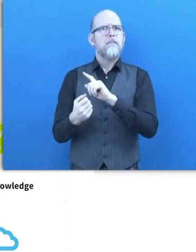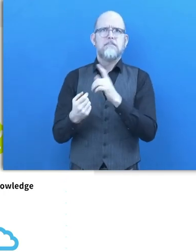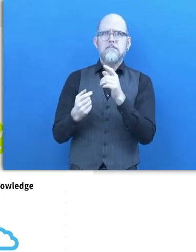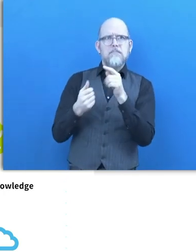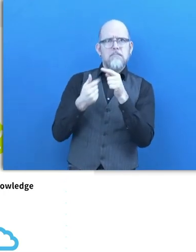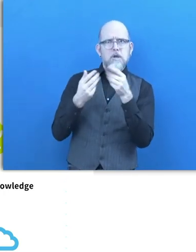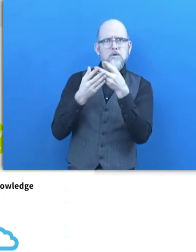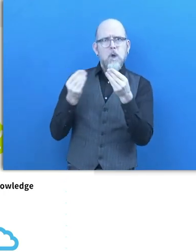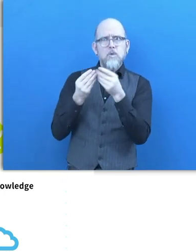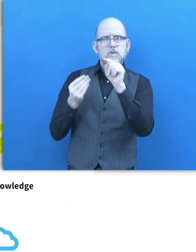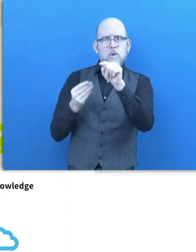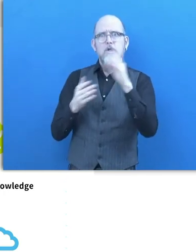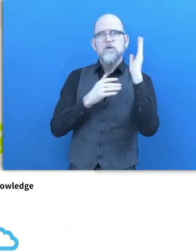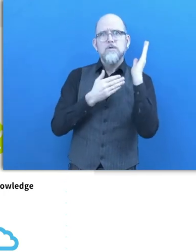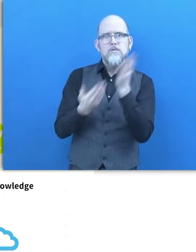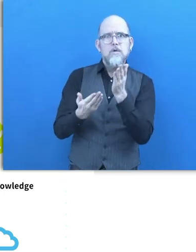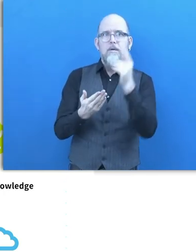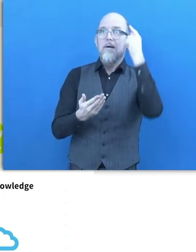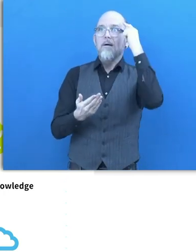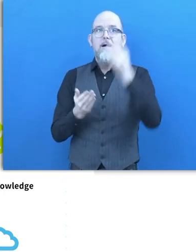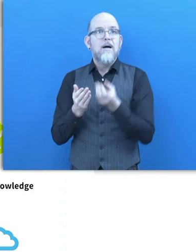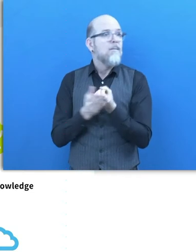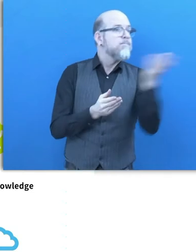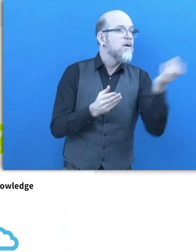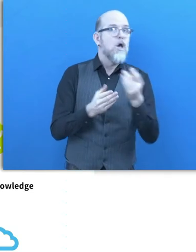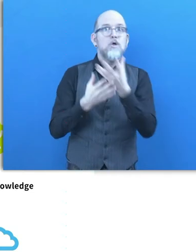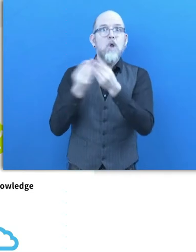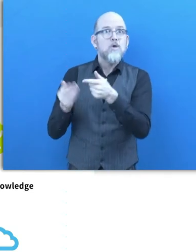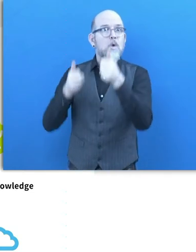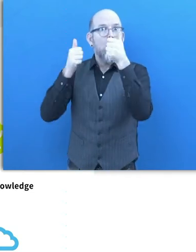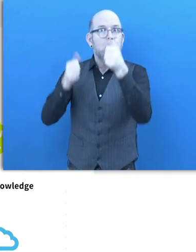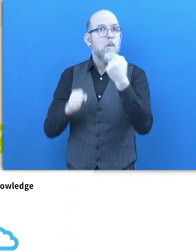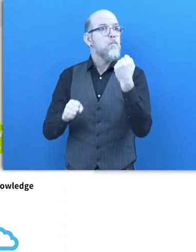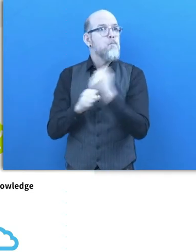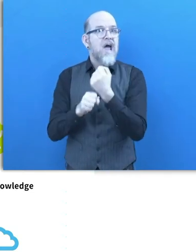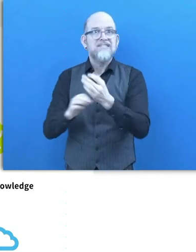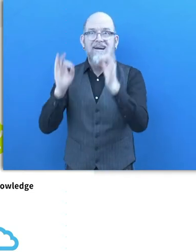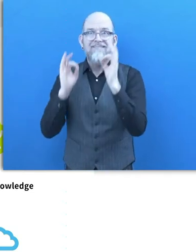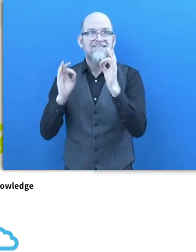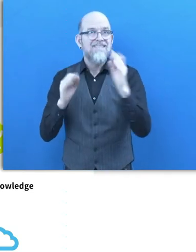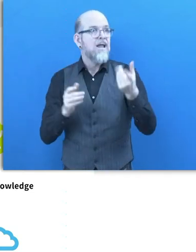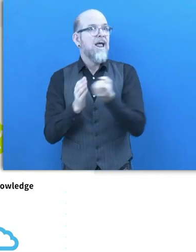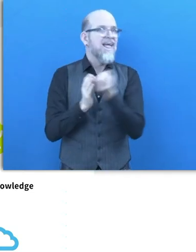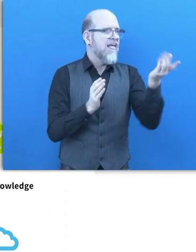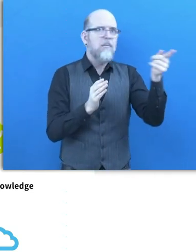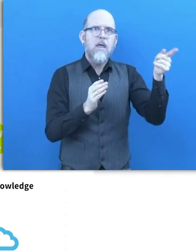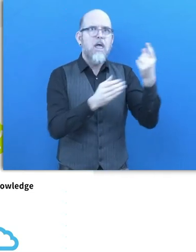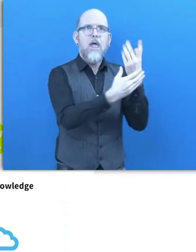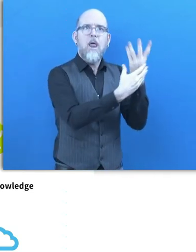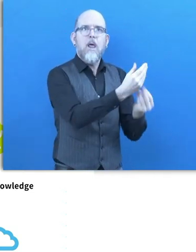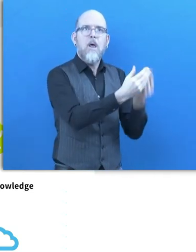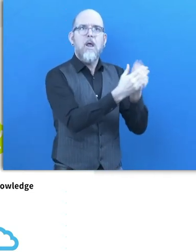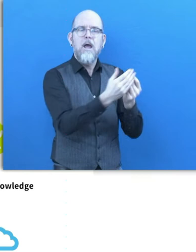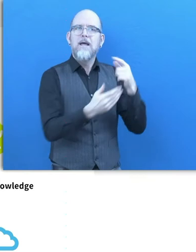we haven't had the opportunity to learn from all the good practices around the world. So, we see a major contribution in providing